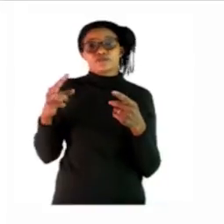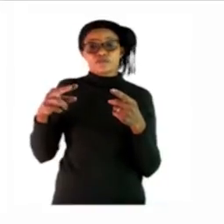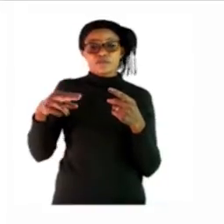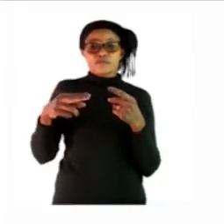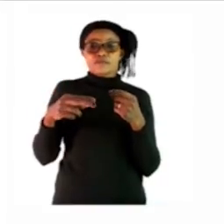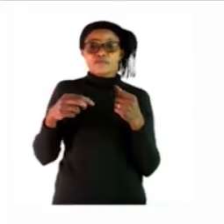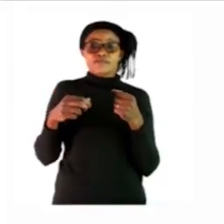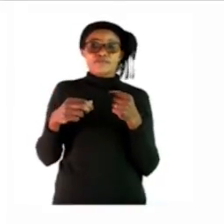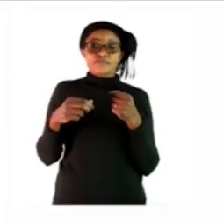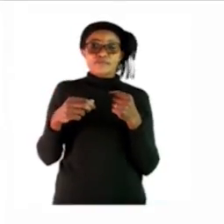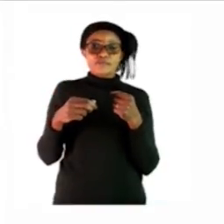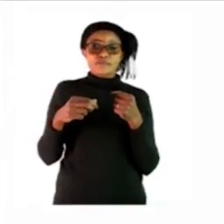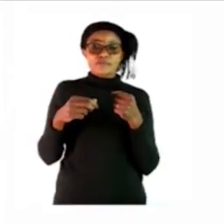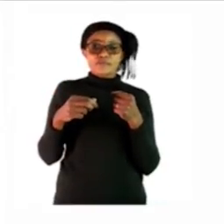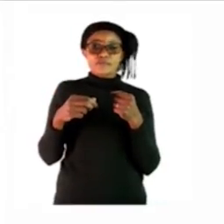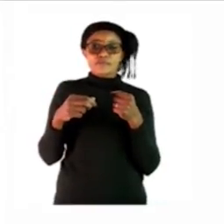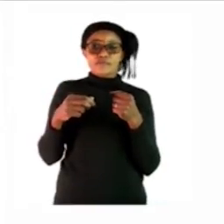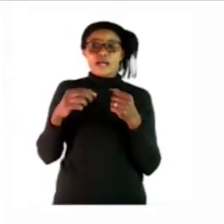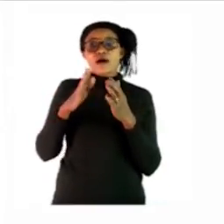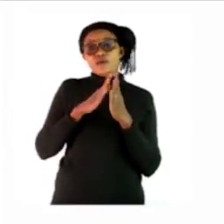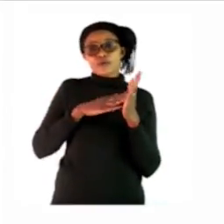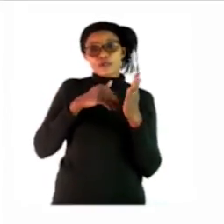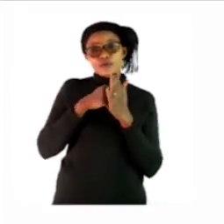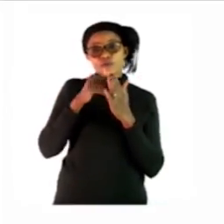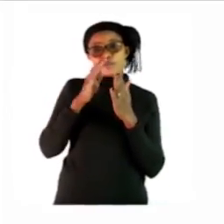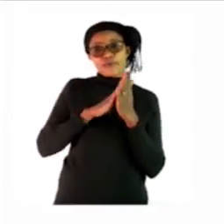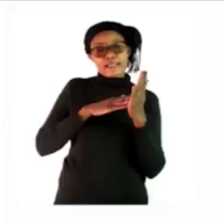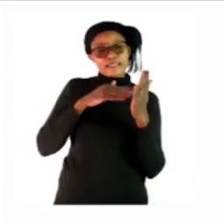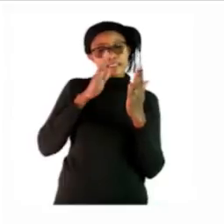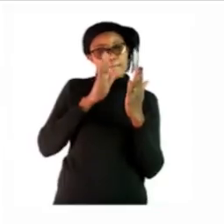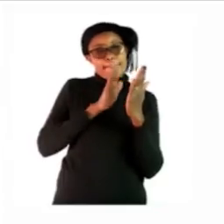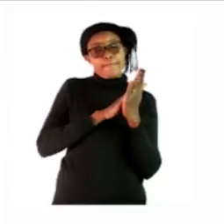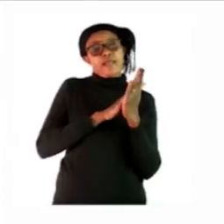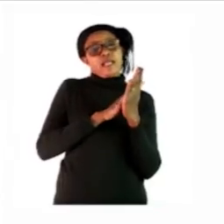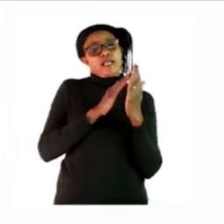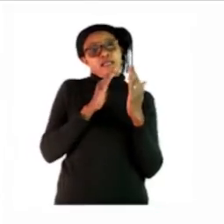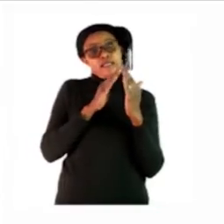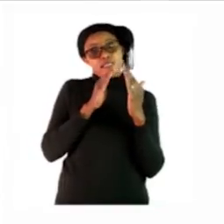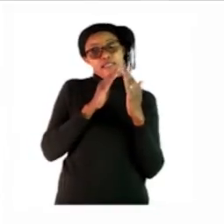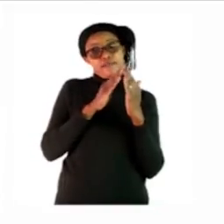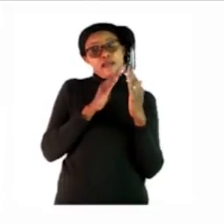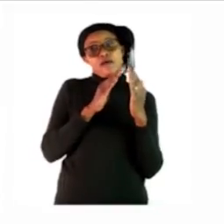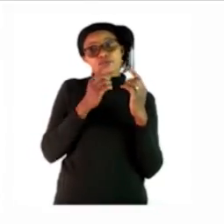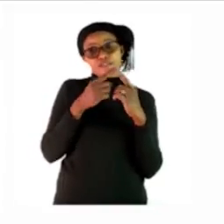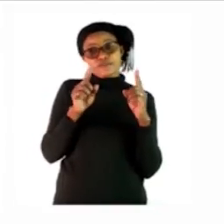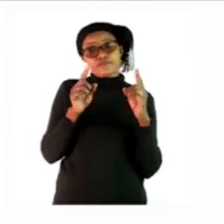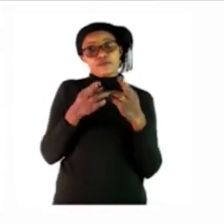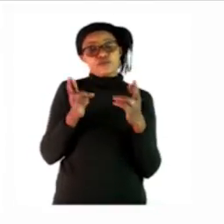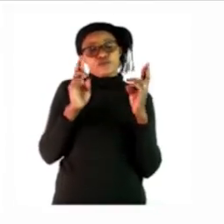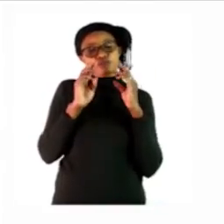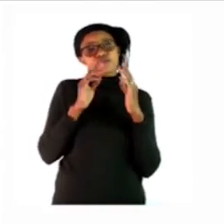cut the then we must paste the furniture picture where it belongs in the house